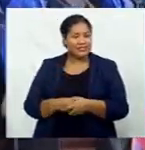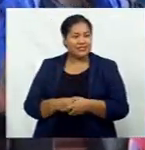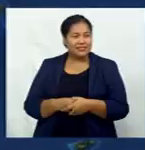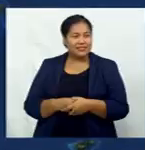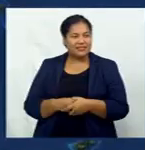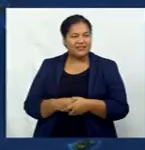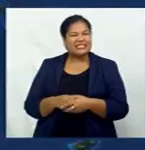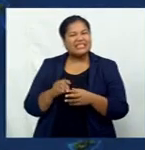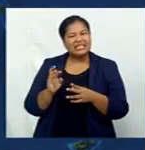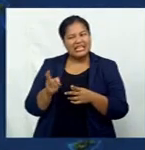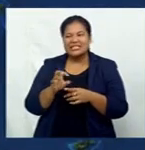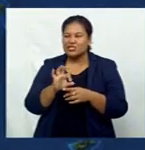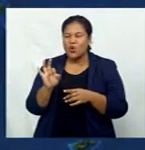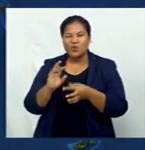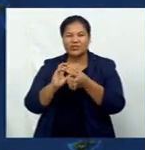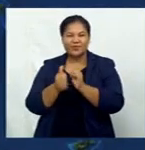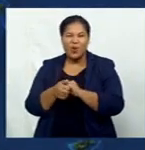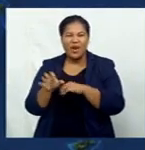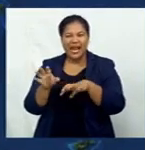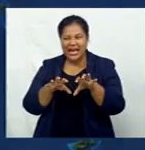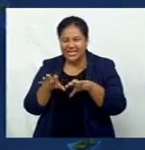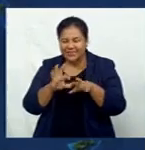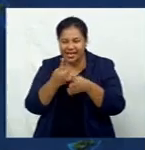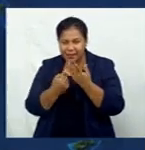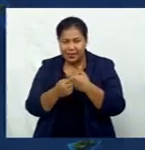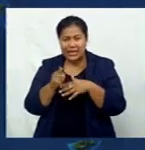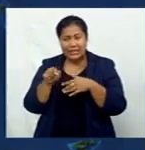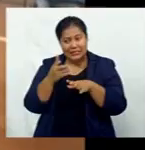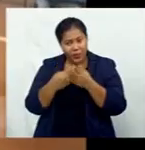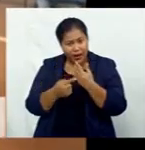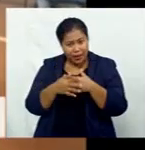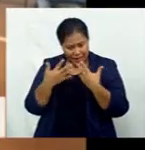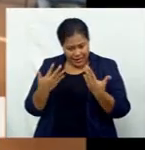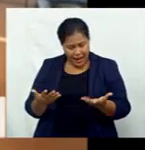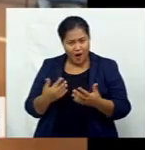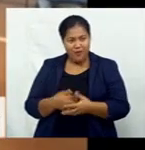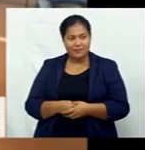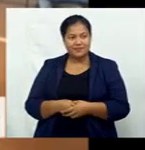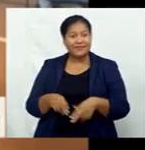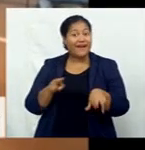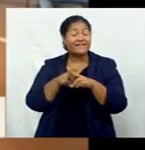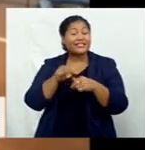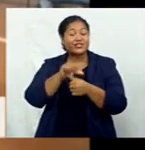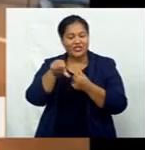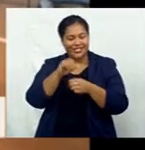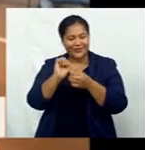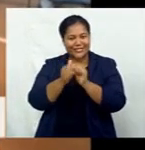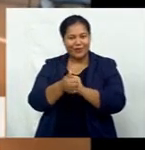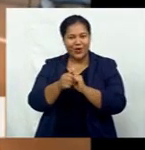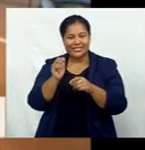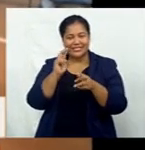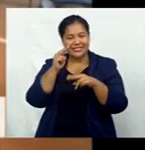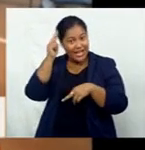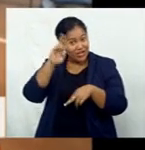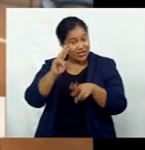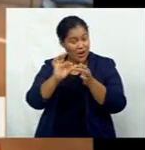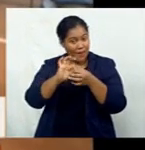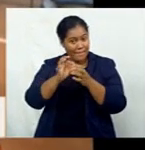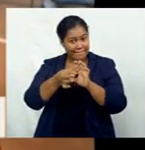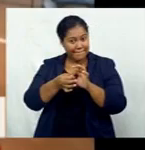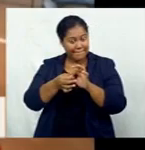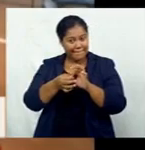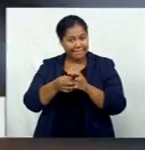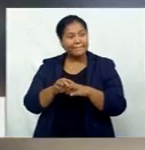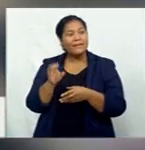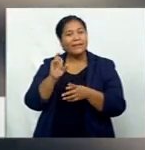no sporting activities and that's what's happening in the present time. Fiji Association of Sports and National Olympic Committee Chief Executive